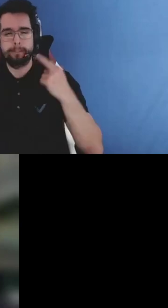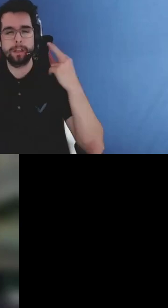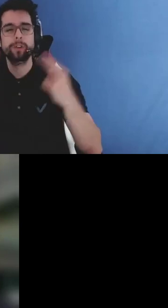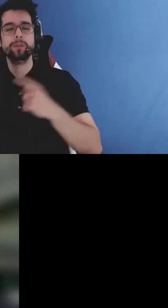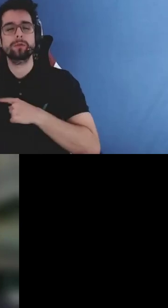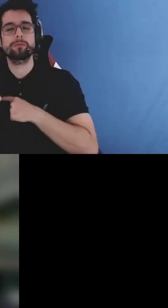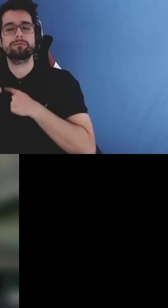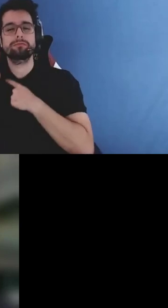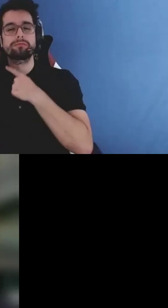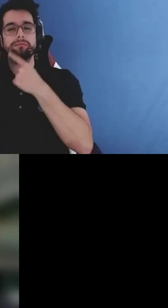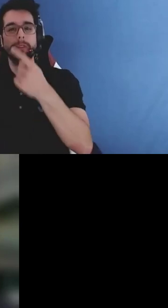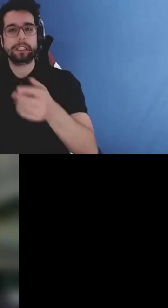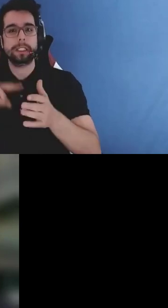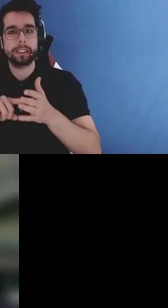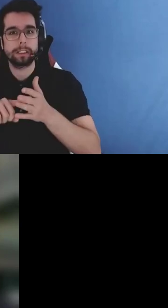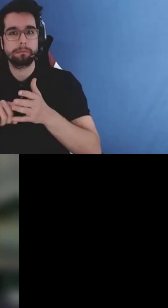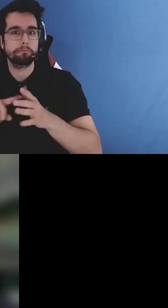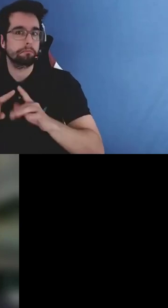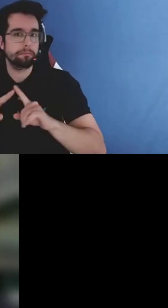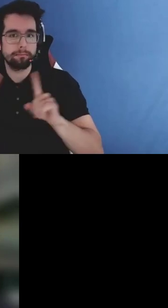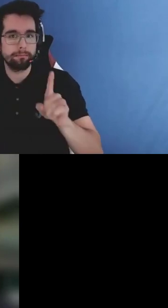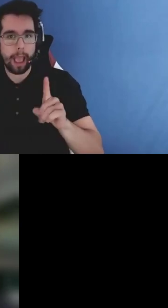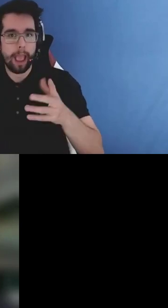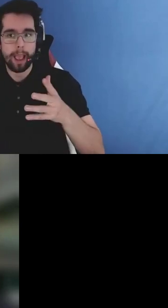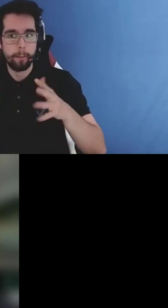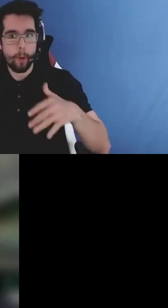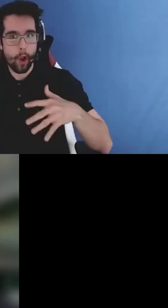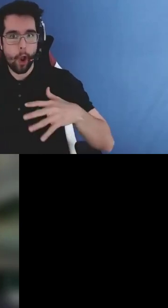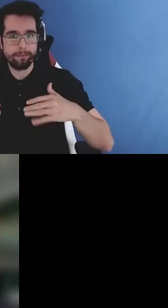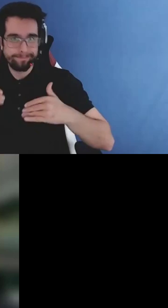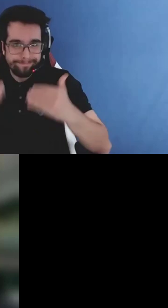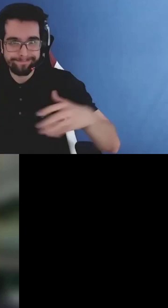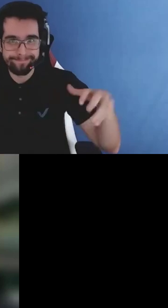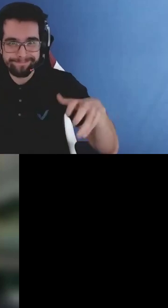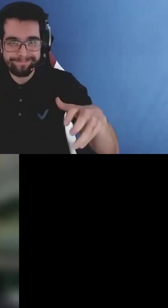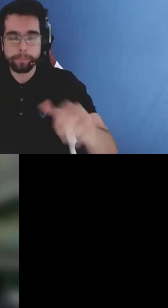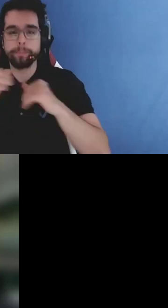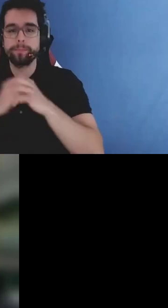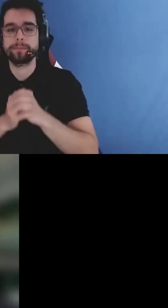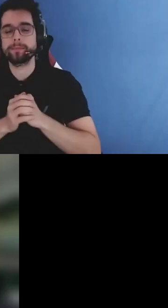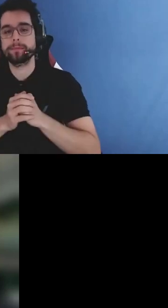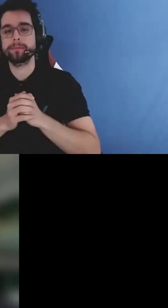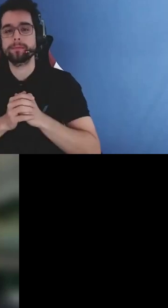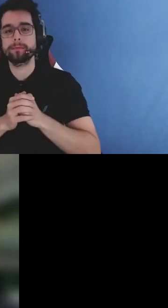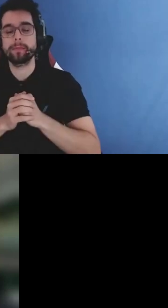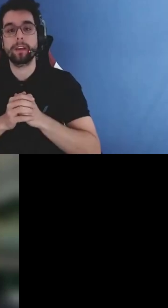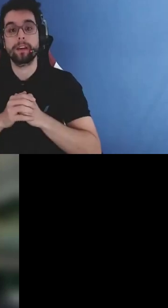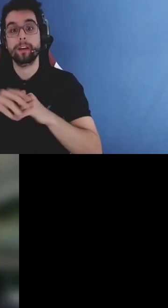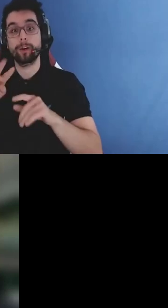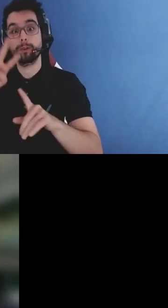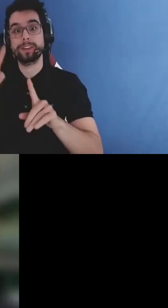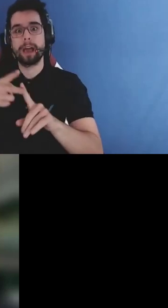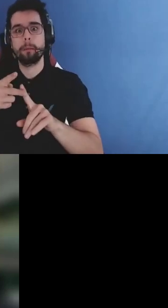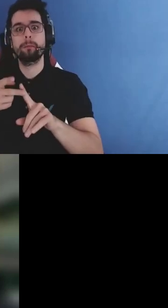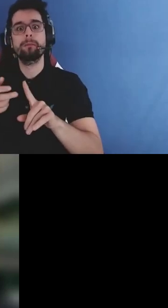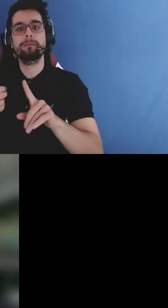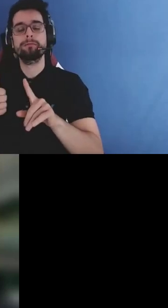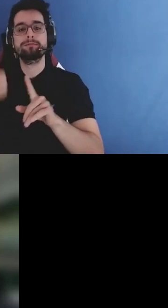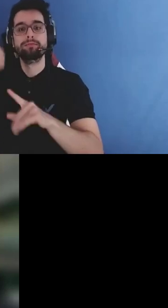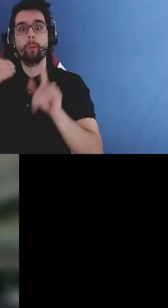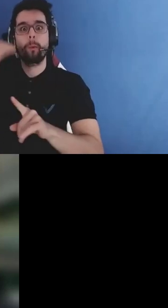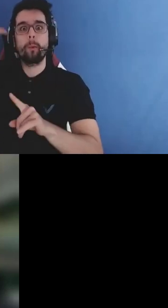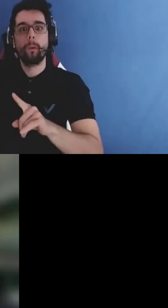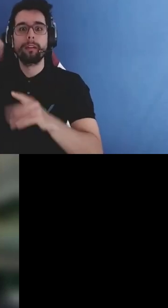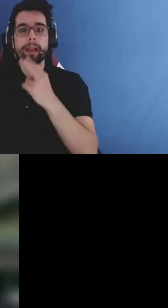equal in terms of brand new and been in it for a long time and that's the blend we want isn't it that's the blend we want